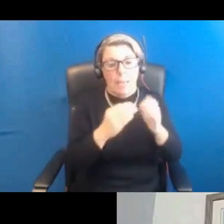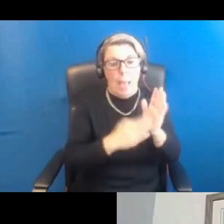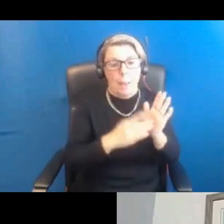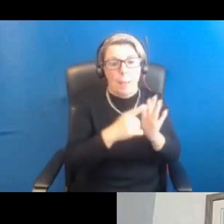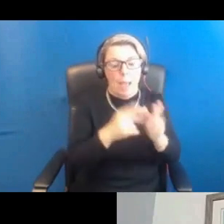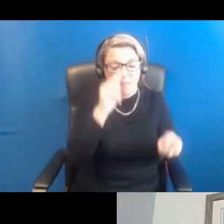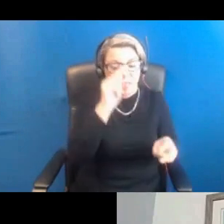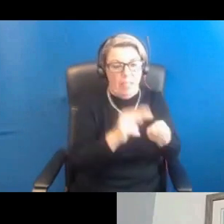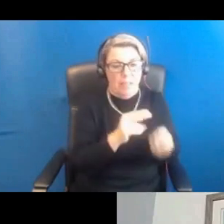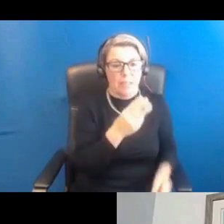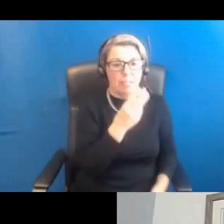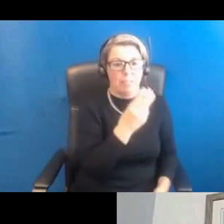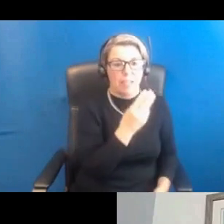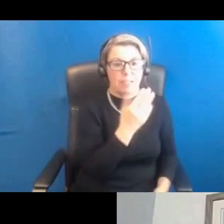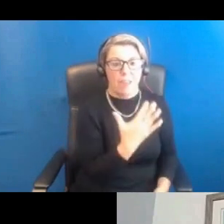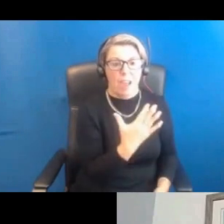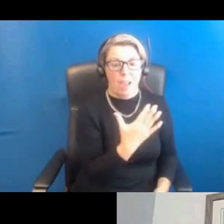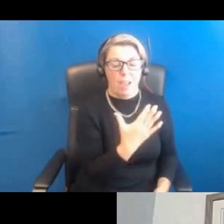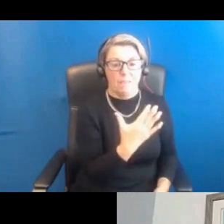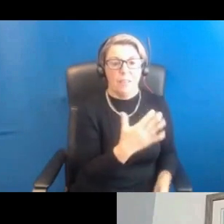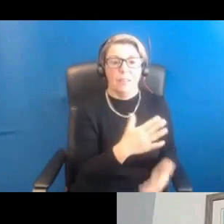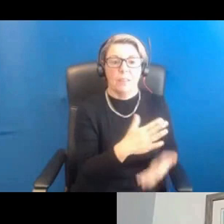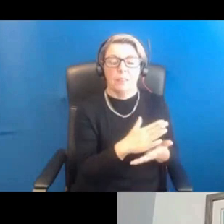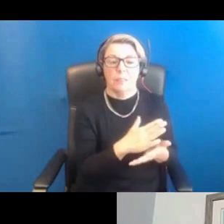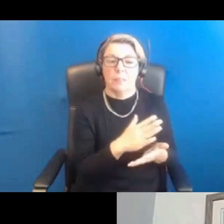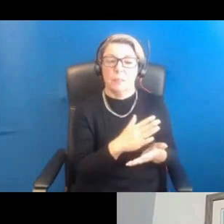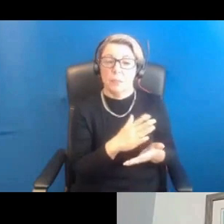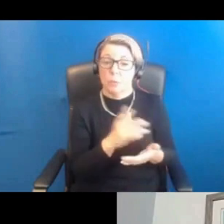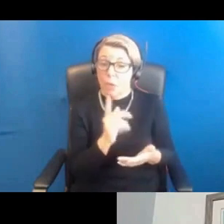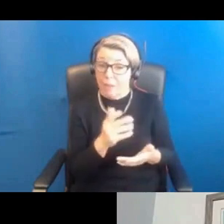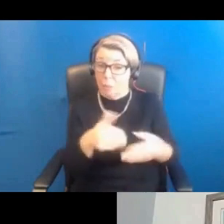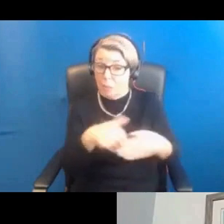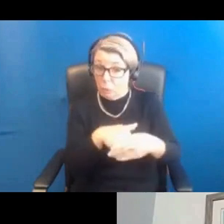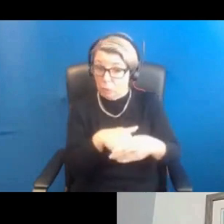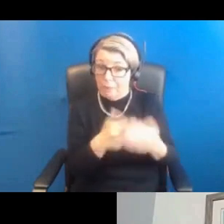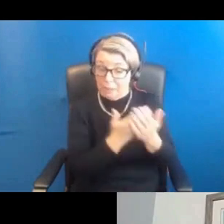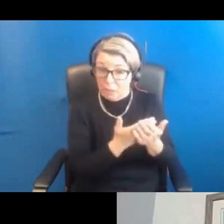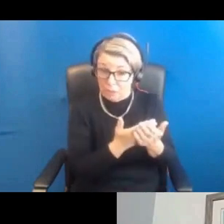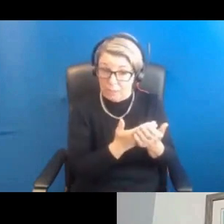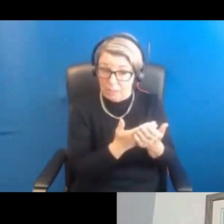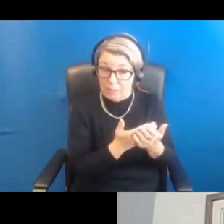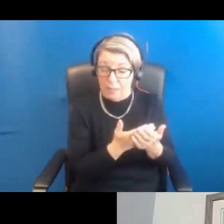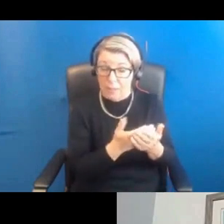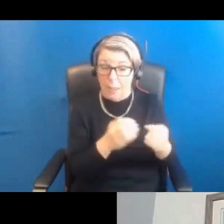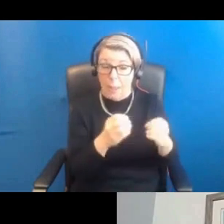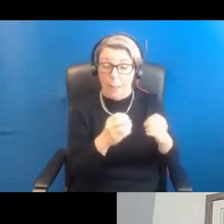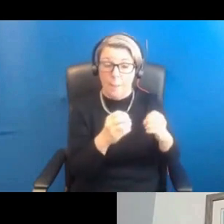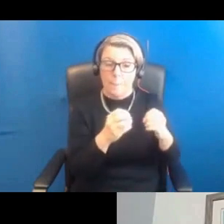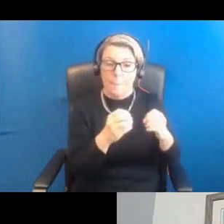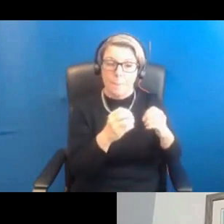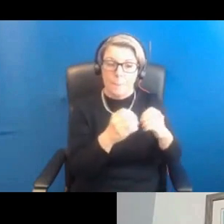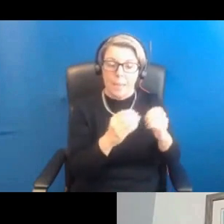Okay. So, that is for that study. Now, the weight limit for IVF is a BMI of 30,